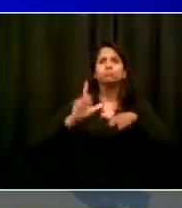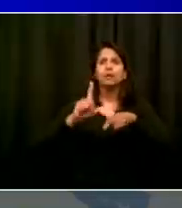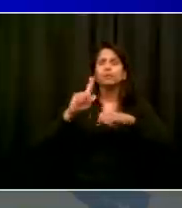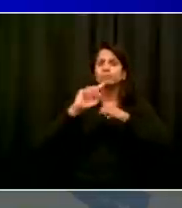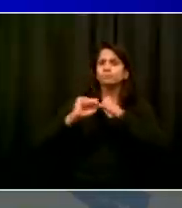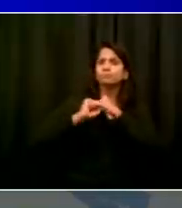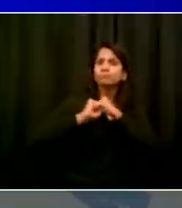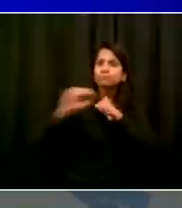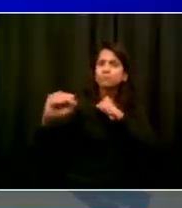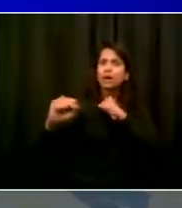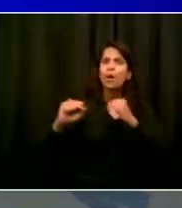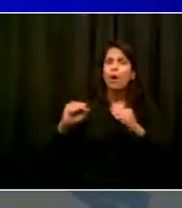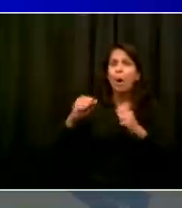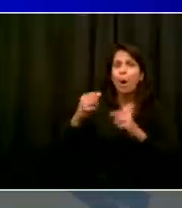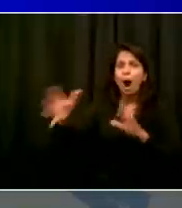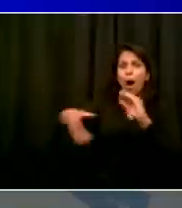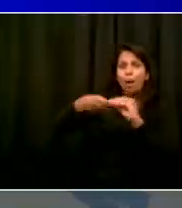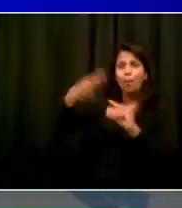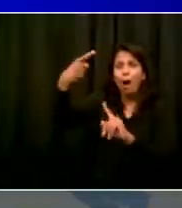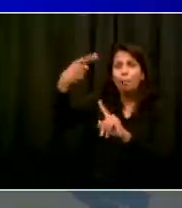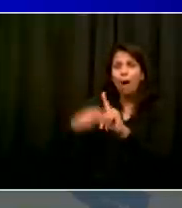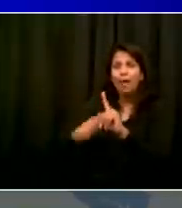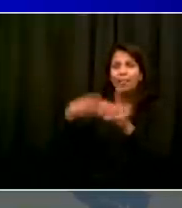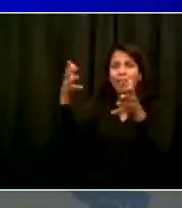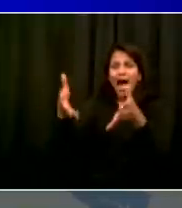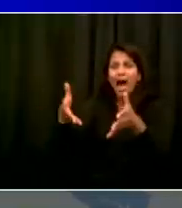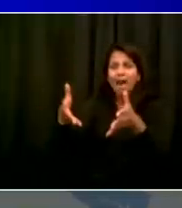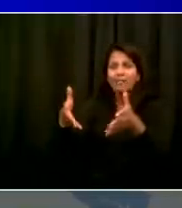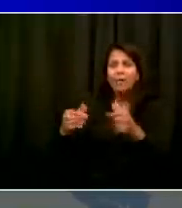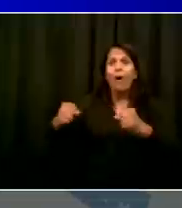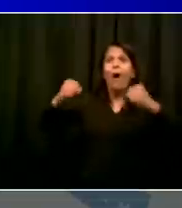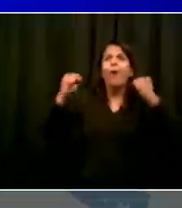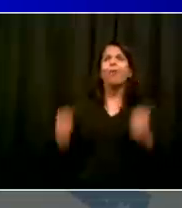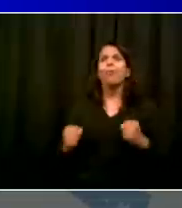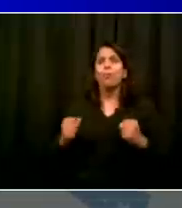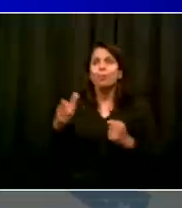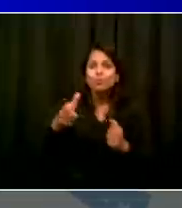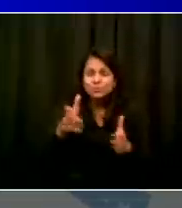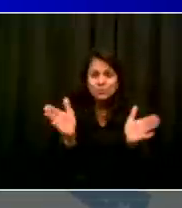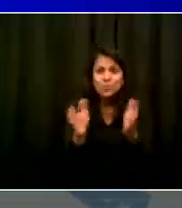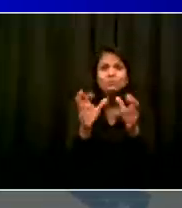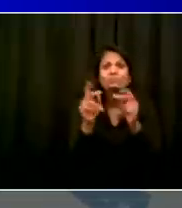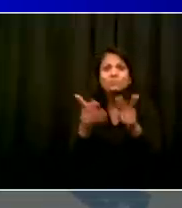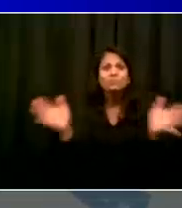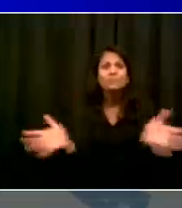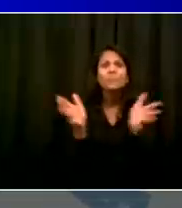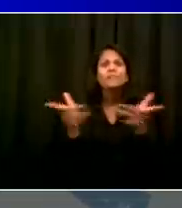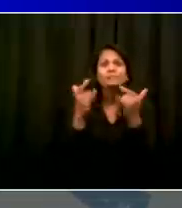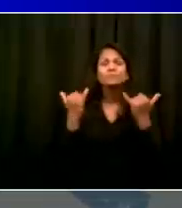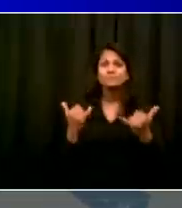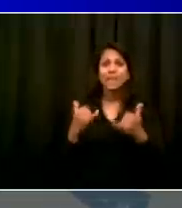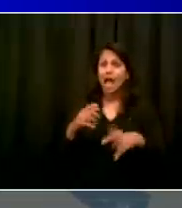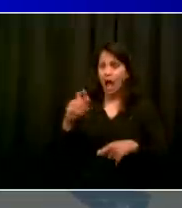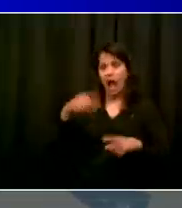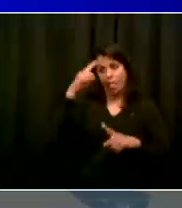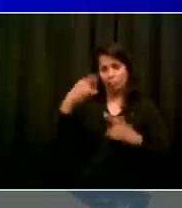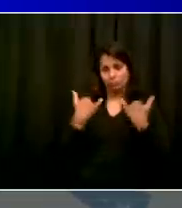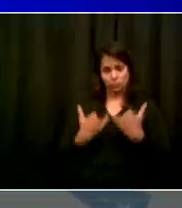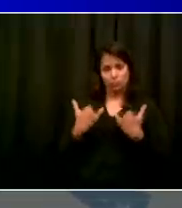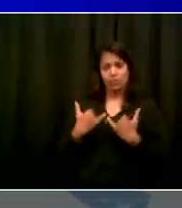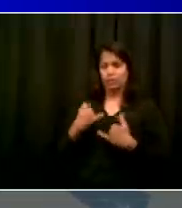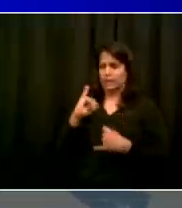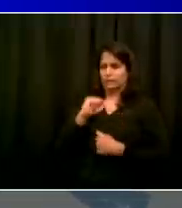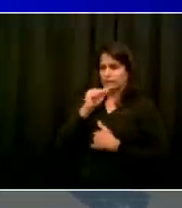concept. It's still in the court system. We don't know what the final disposition will be. We do know that everyone can do something right